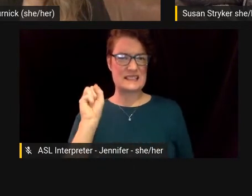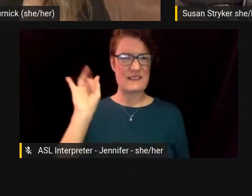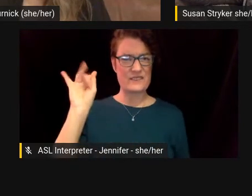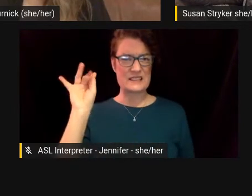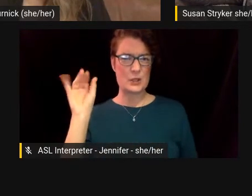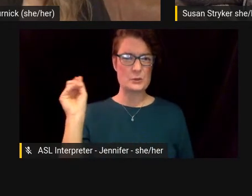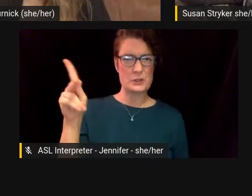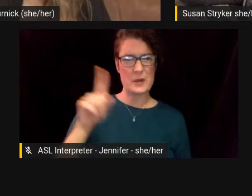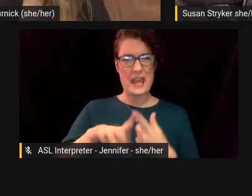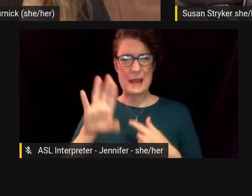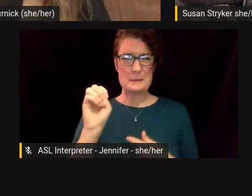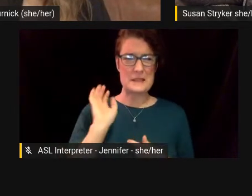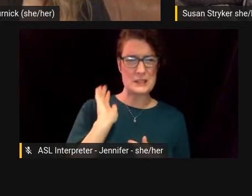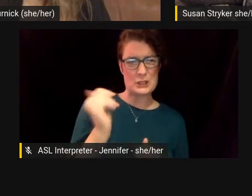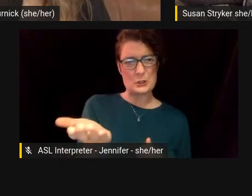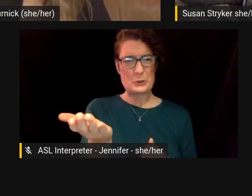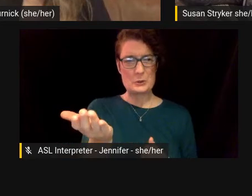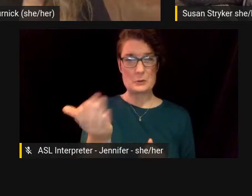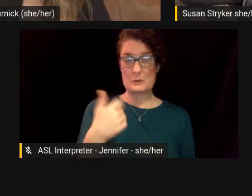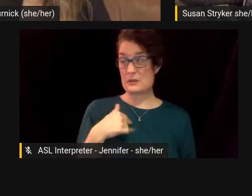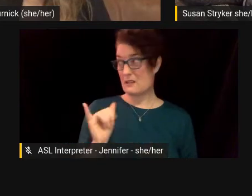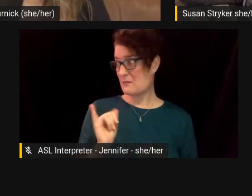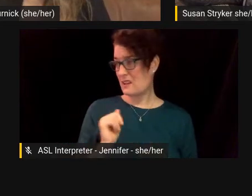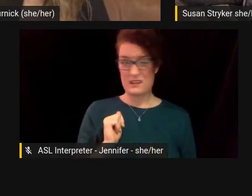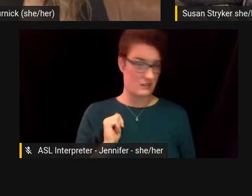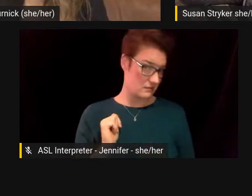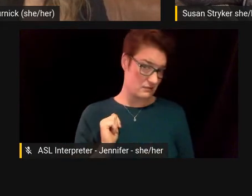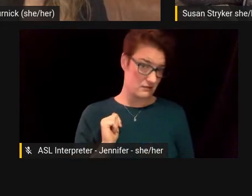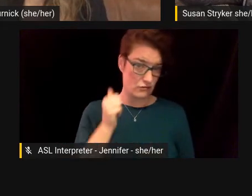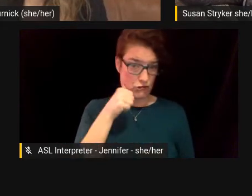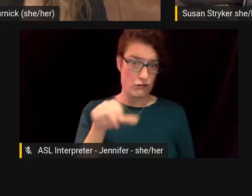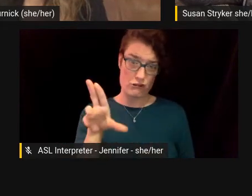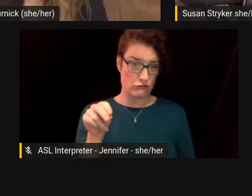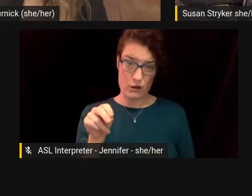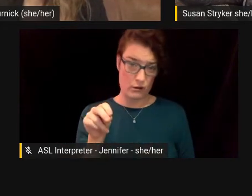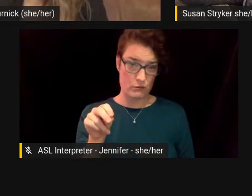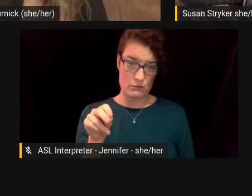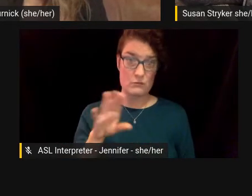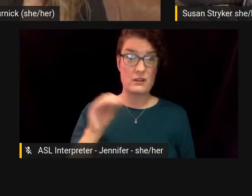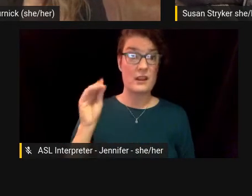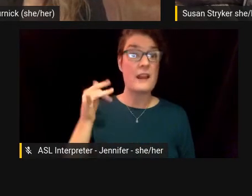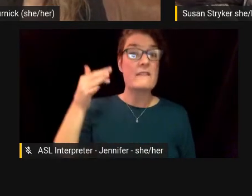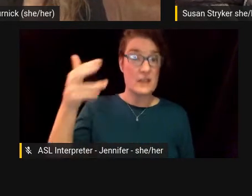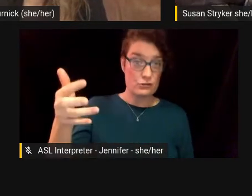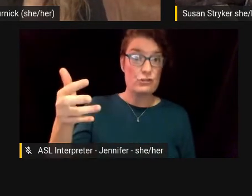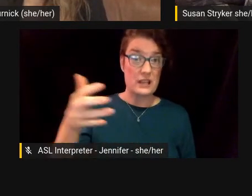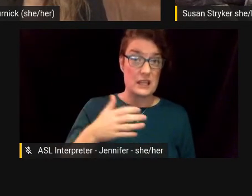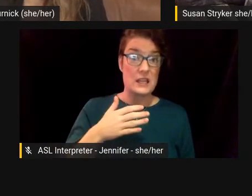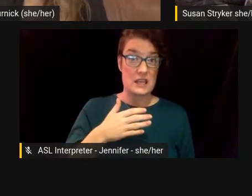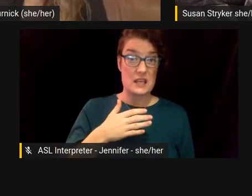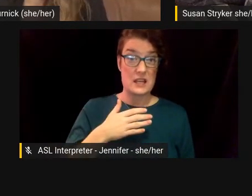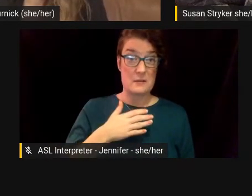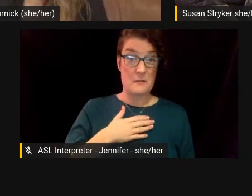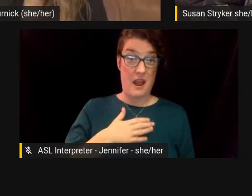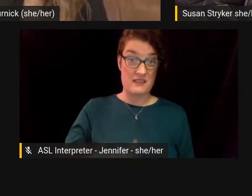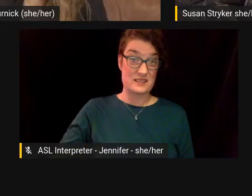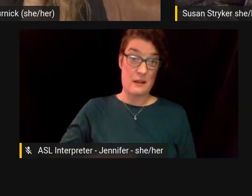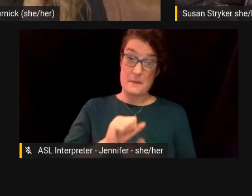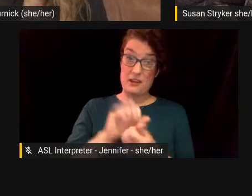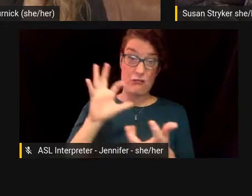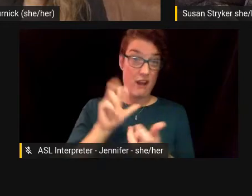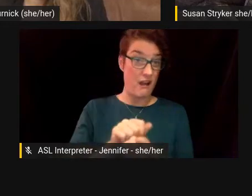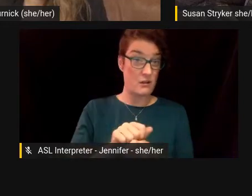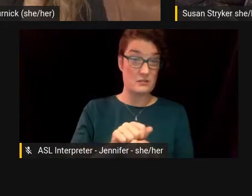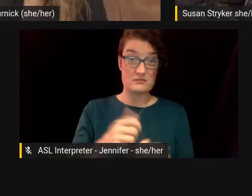okay to be you. And I'm like, girl, no. And eventually my stomach growled and I